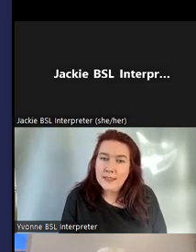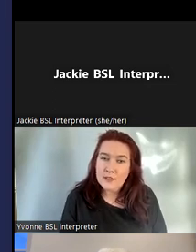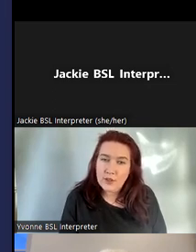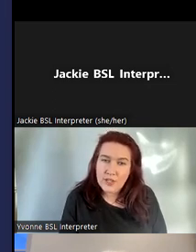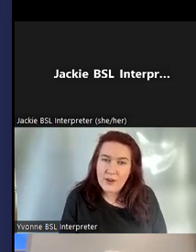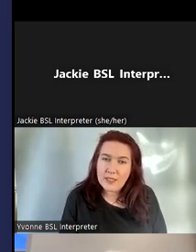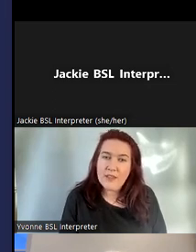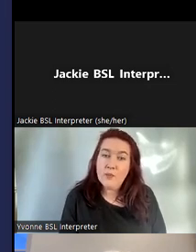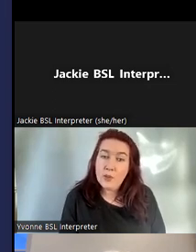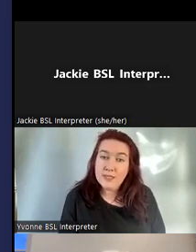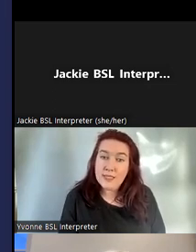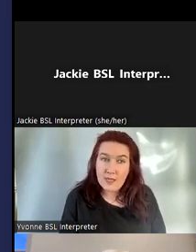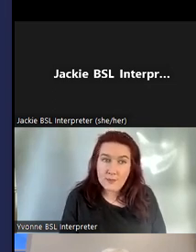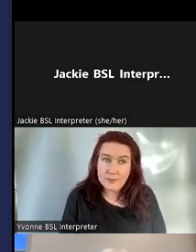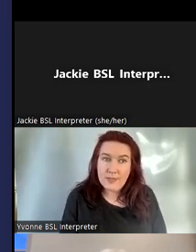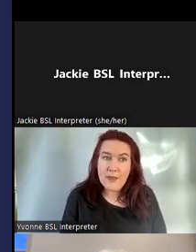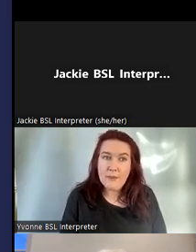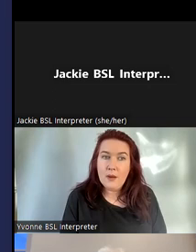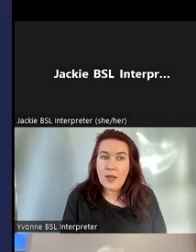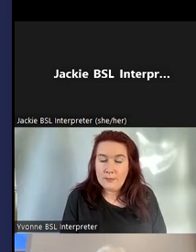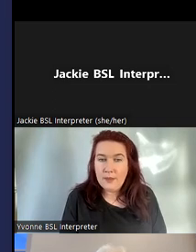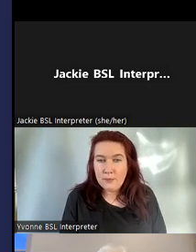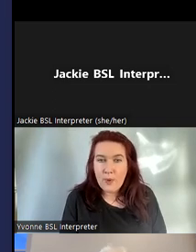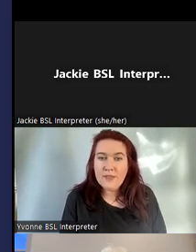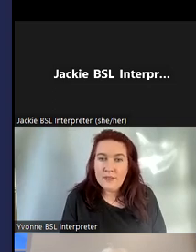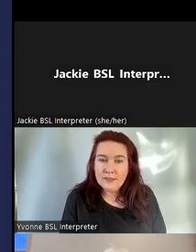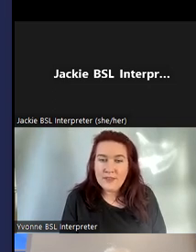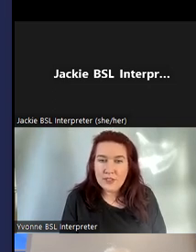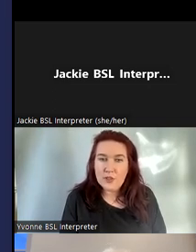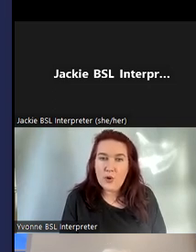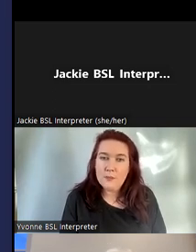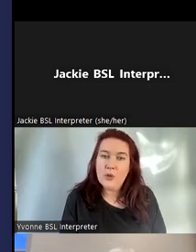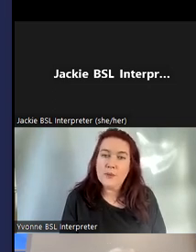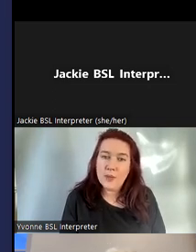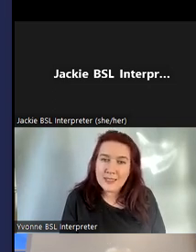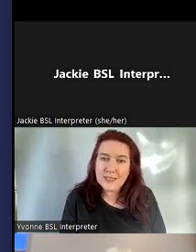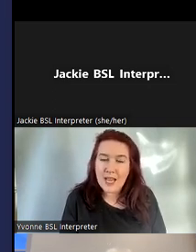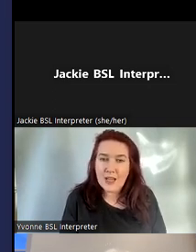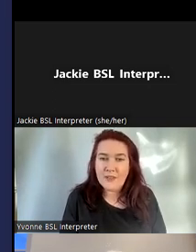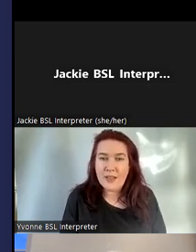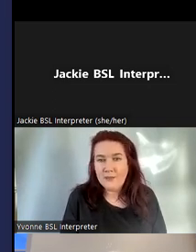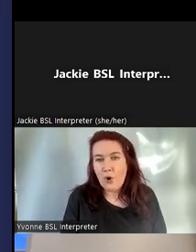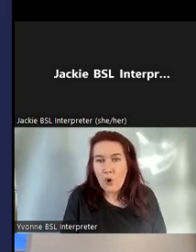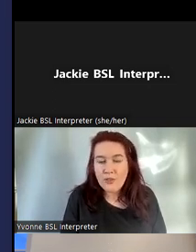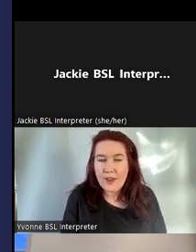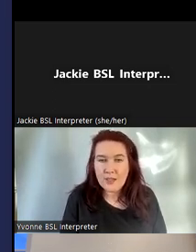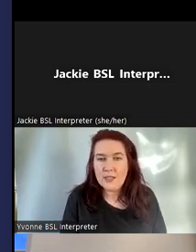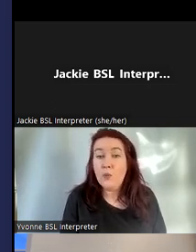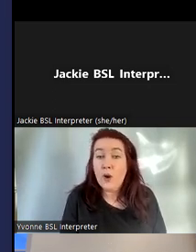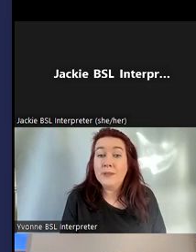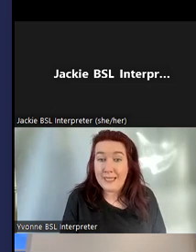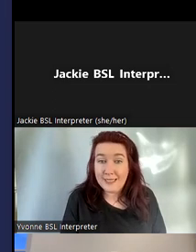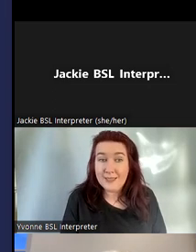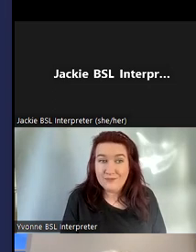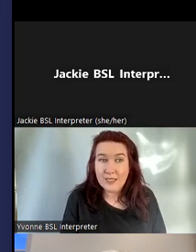And Scottish Deaf Archives was set up with Deaf History Scotland because we wanted to have all the records